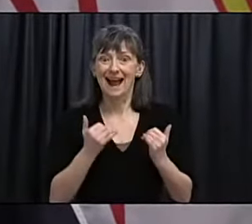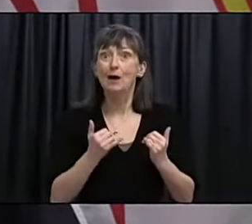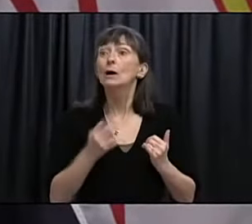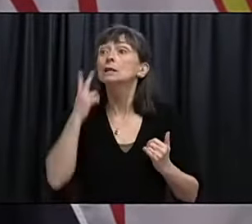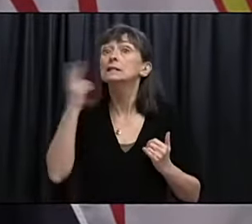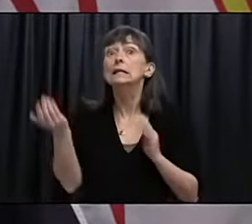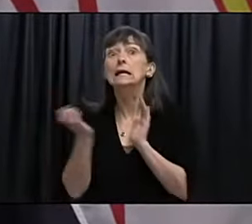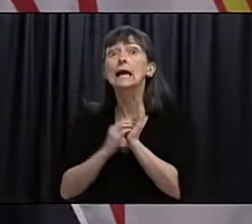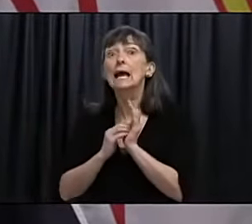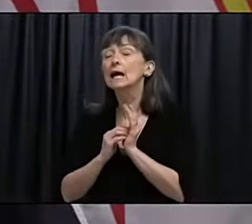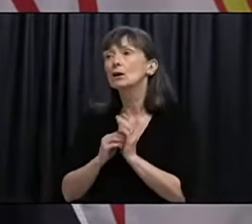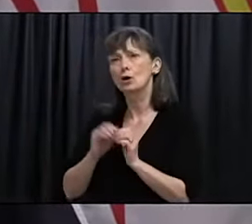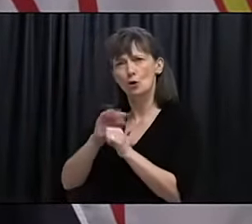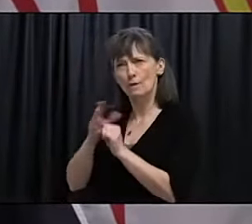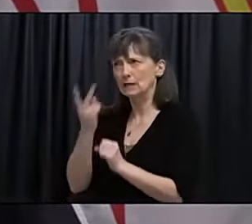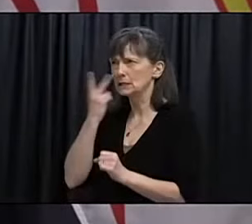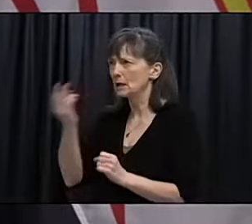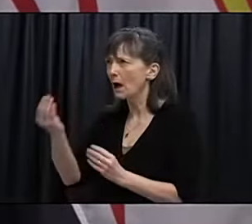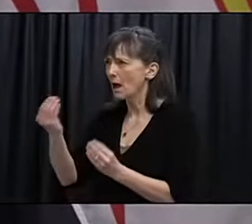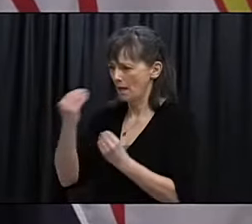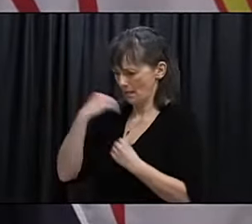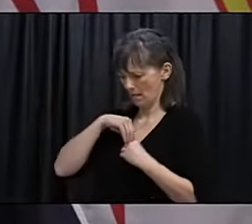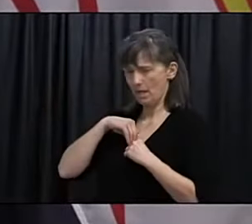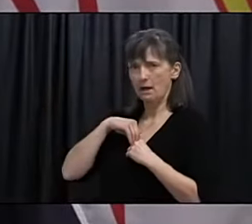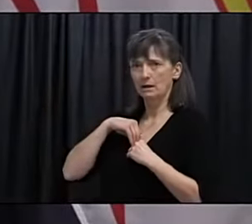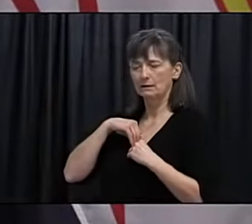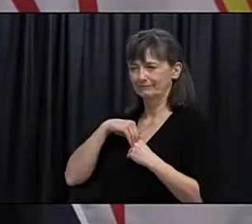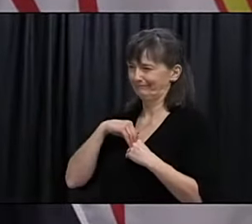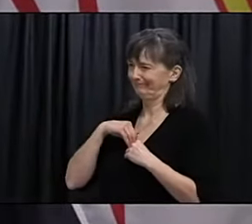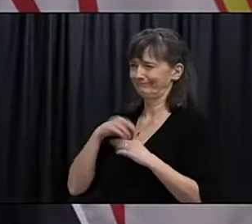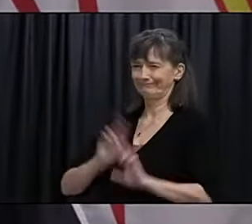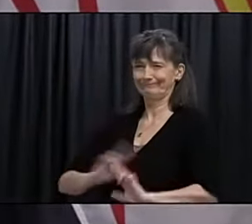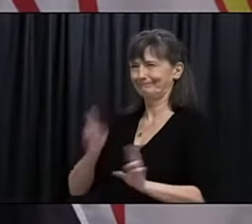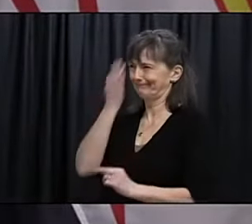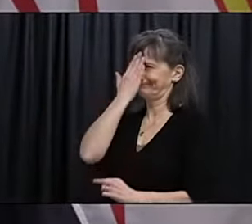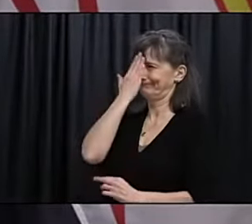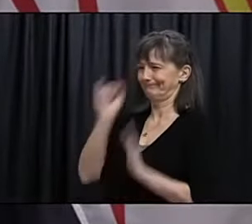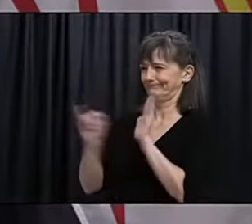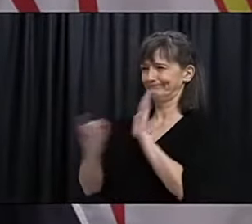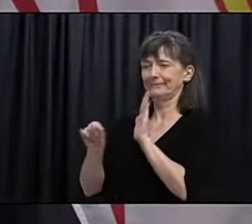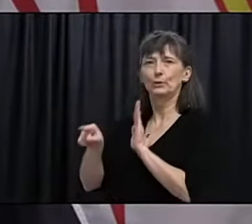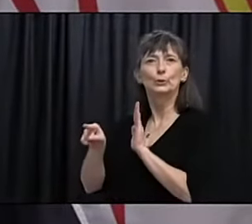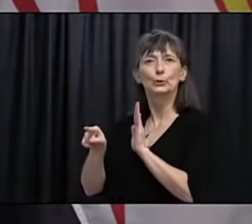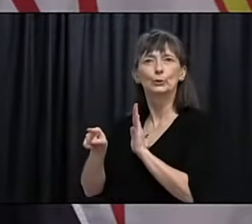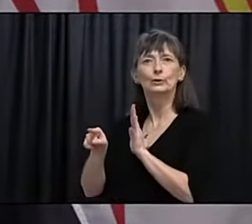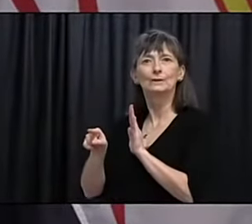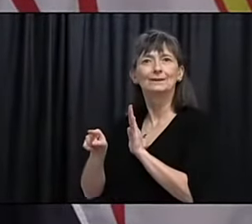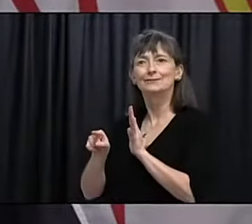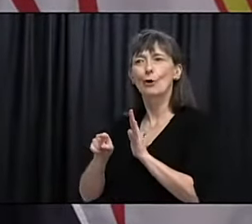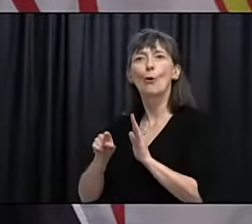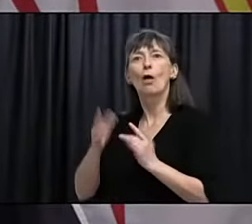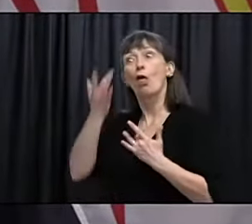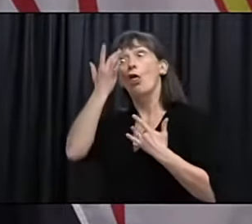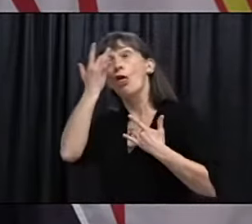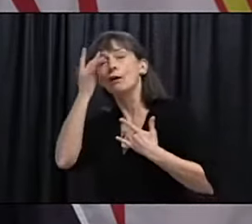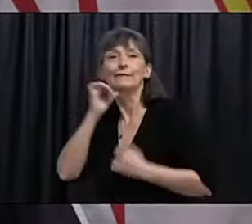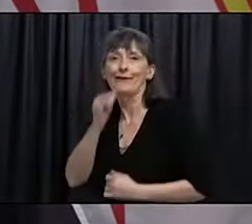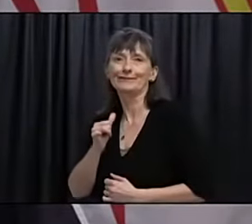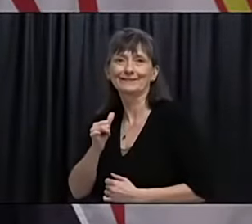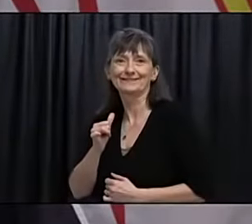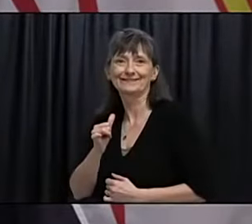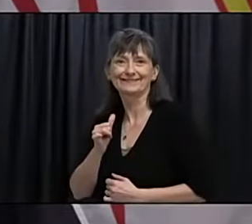here's what I have to do. These are the antibodies that I need to be able to protect against it. So you never really develop the disease. So that's what we're talking about here.